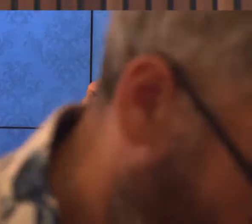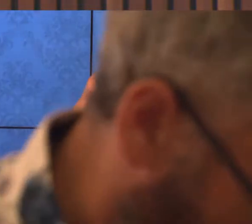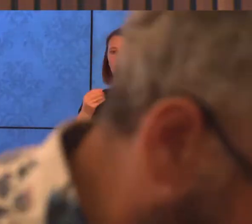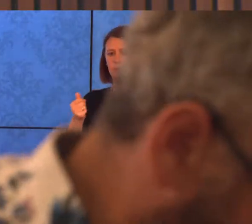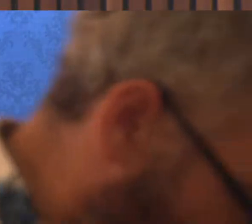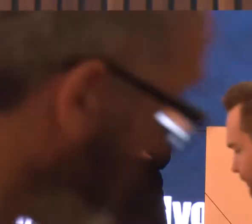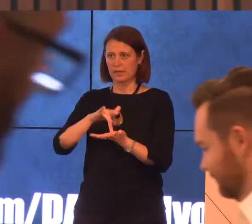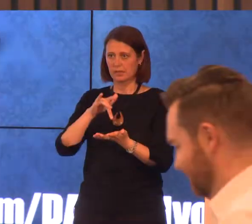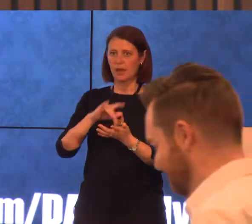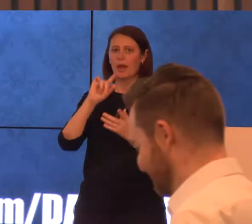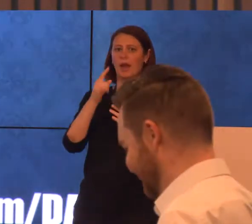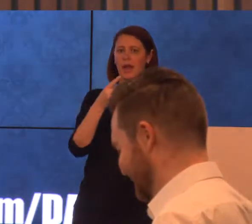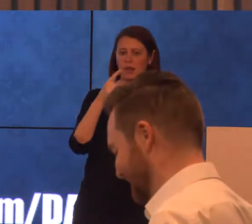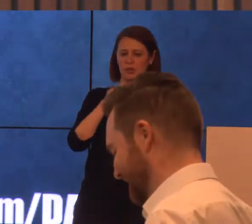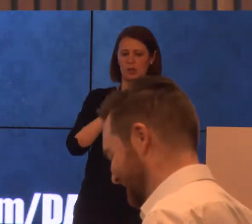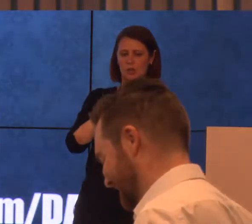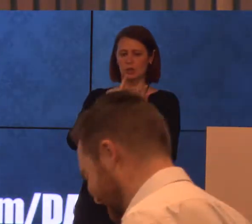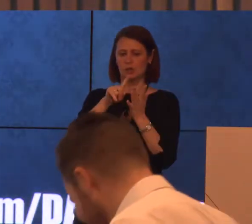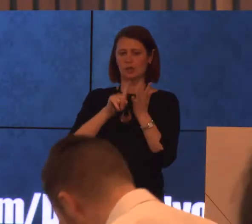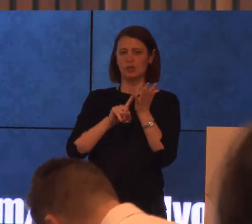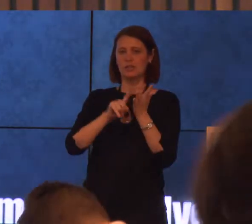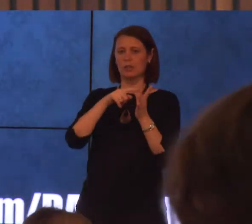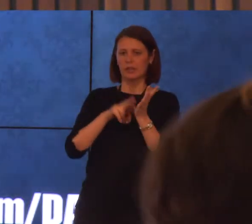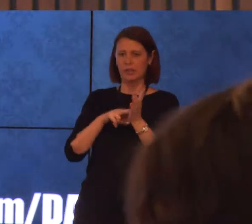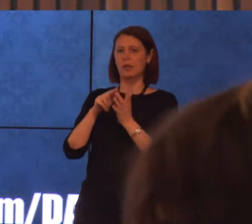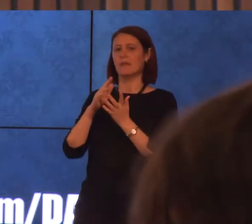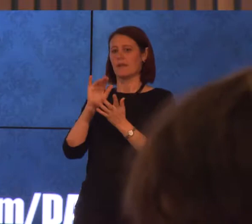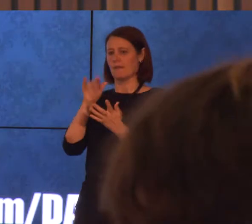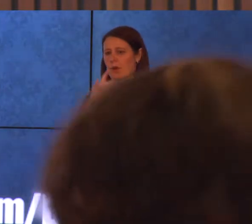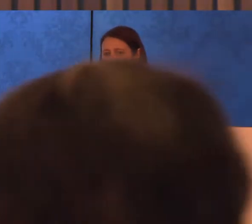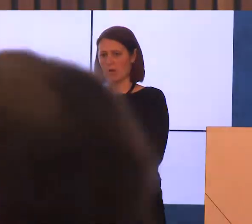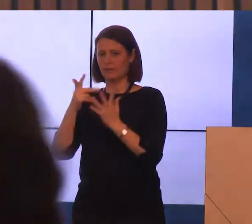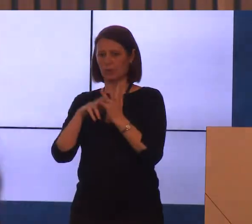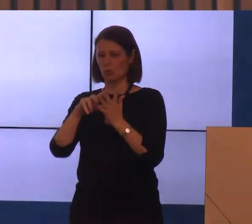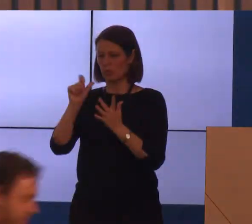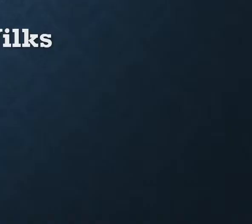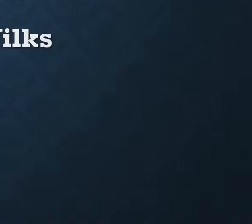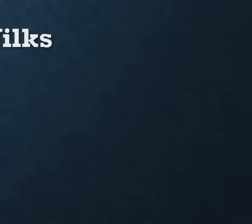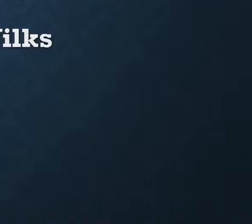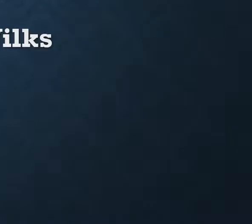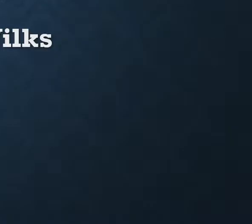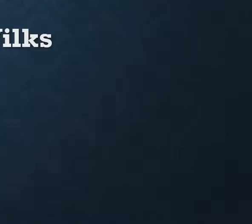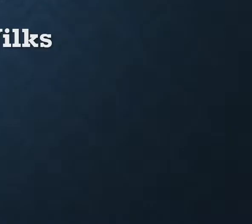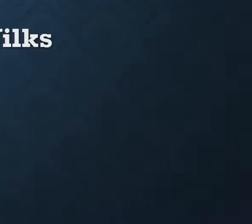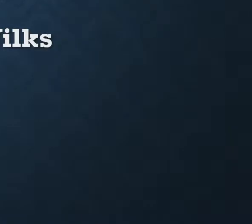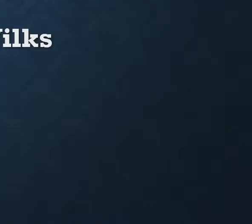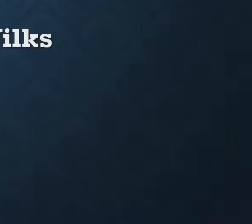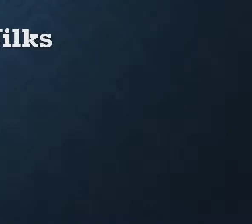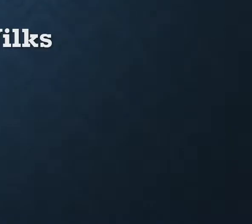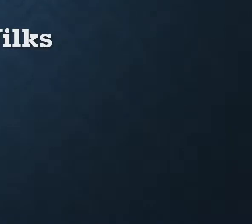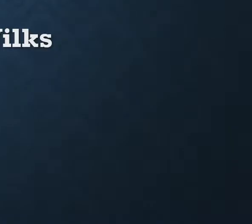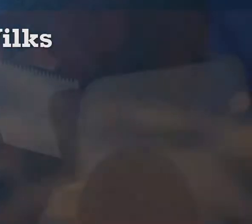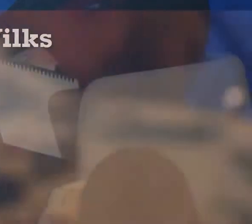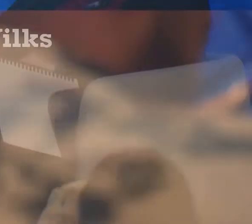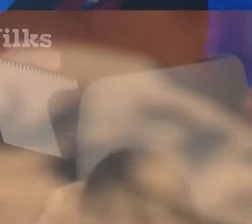and Gillian Wilkes, Director of Social Security Rights Victoria, to the stage. Hi everybody. Thanks for having us